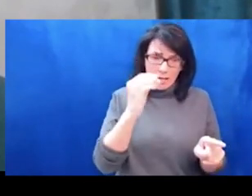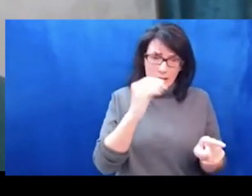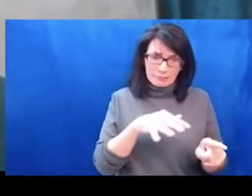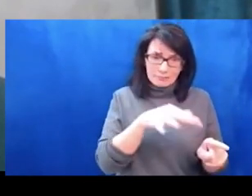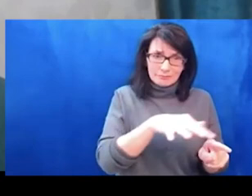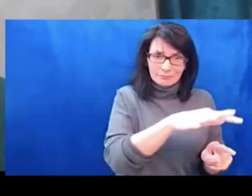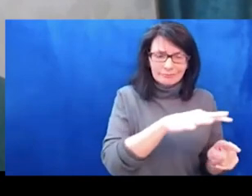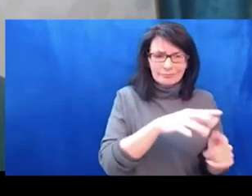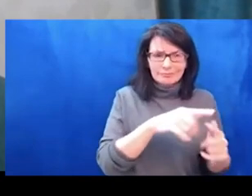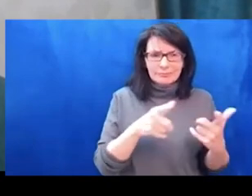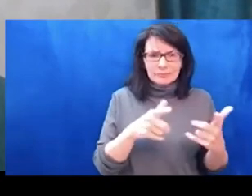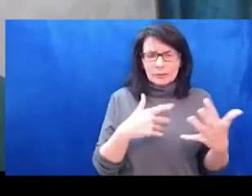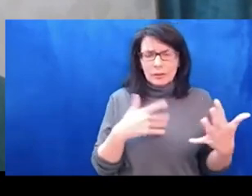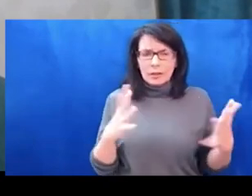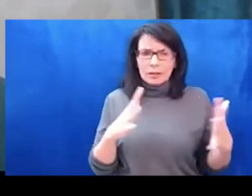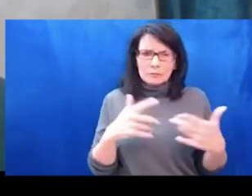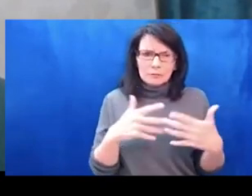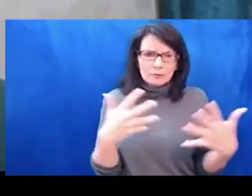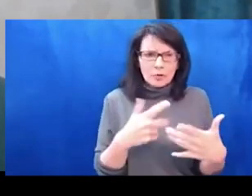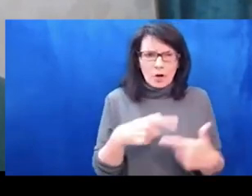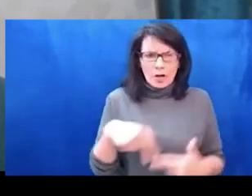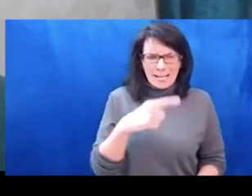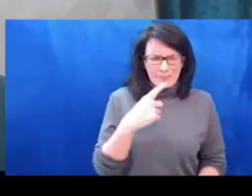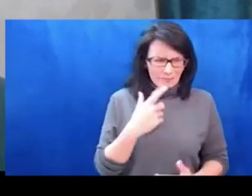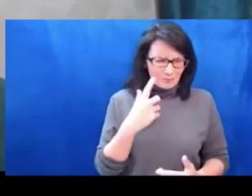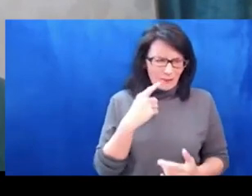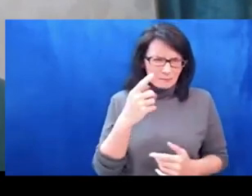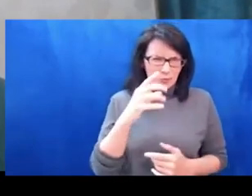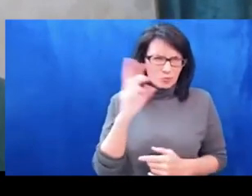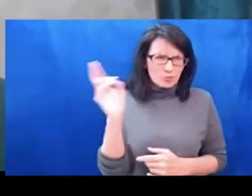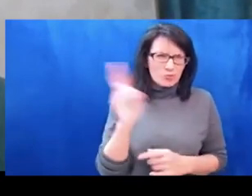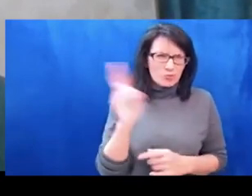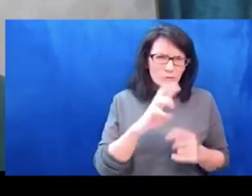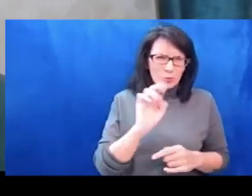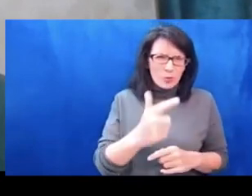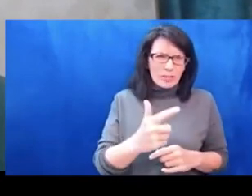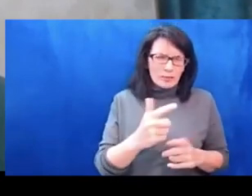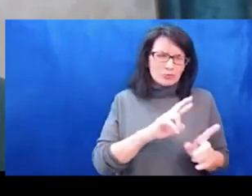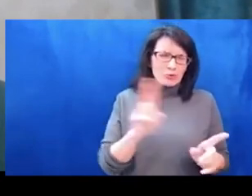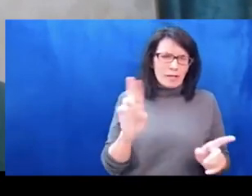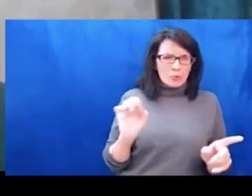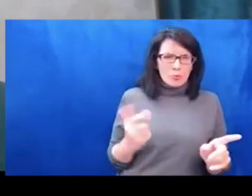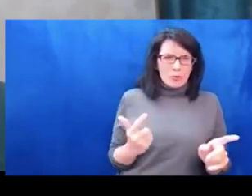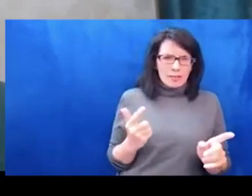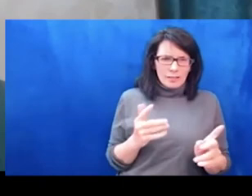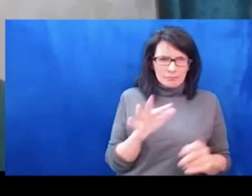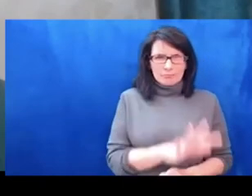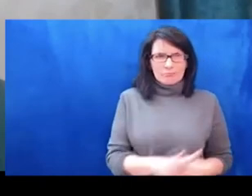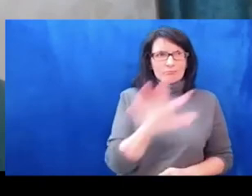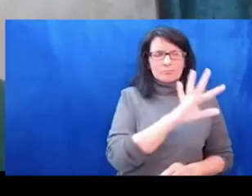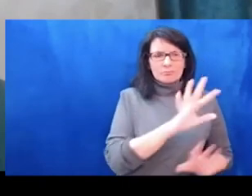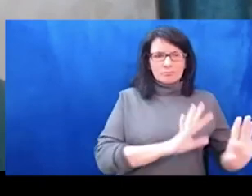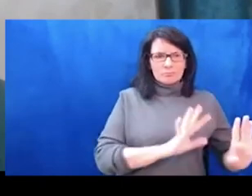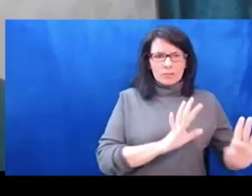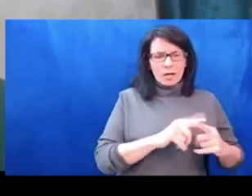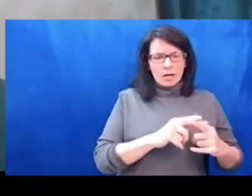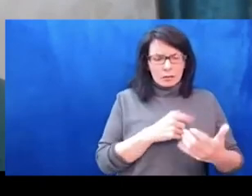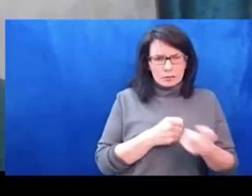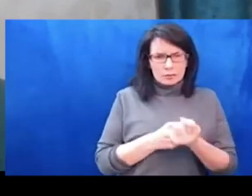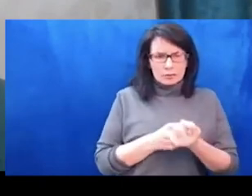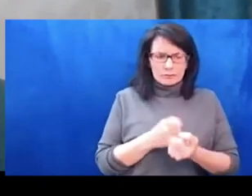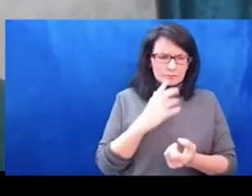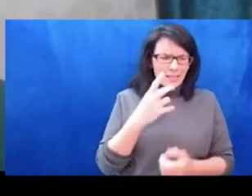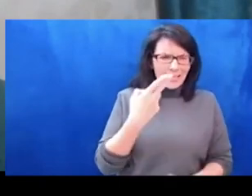tactic that the Russian army adopted in Syria through carpet bombing and brutal siege. At the same time, the